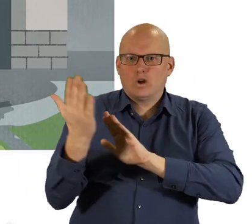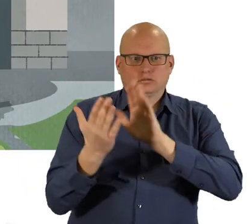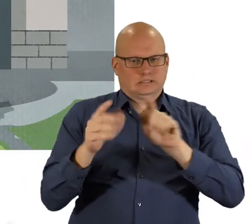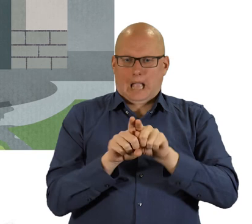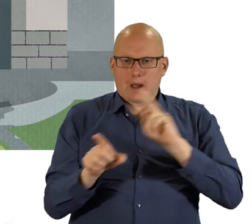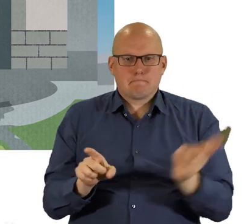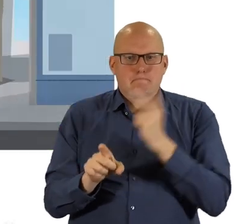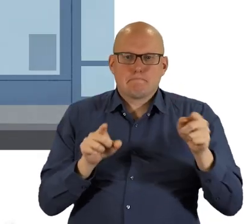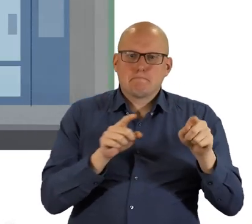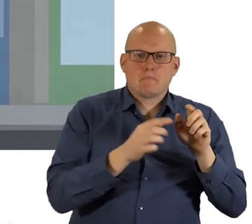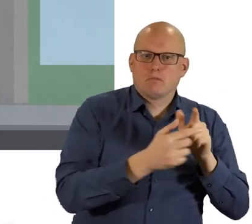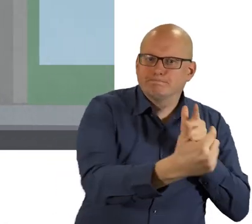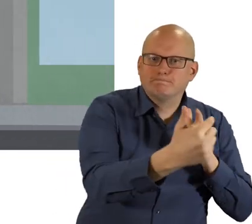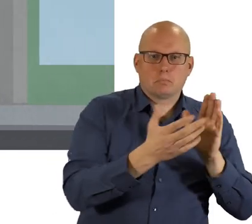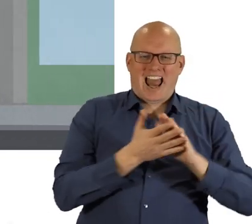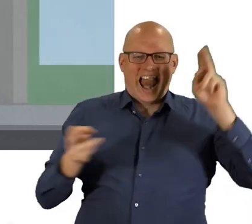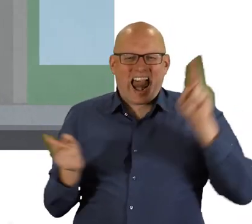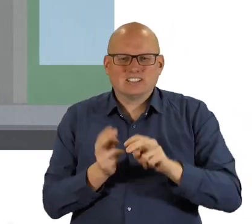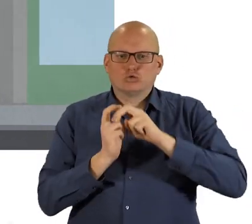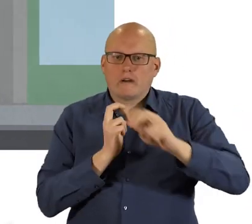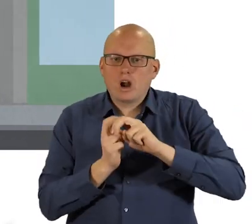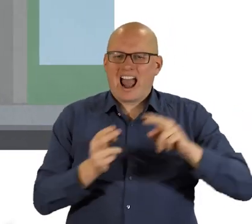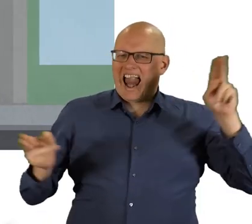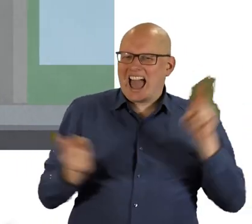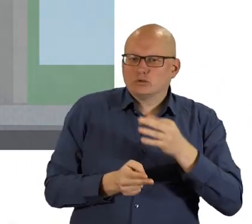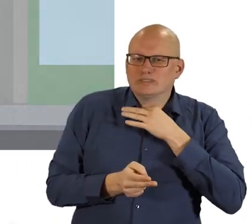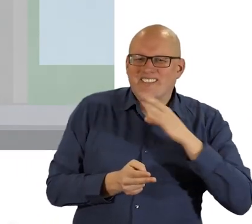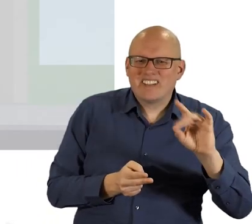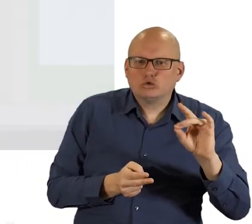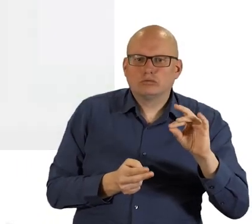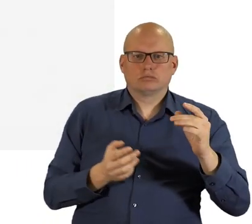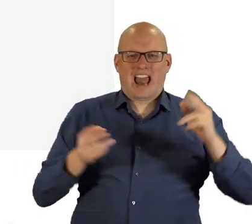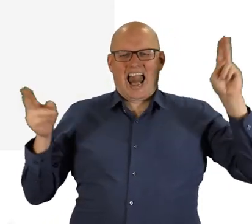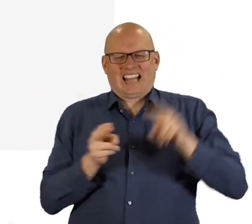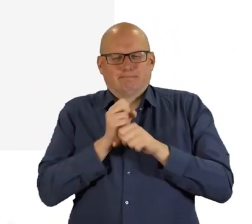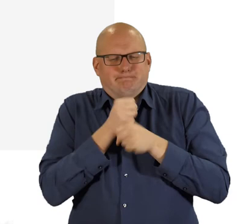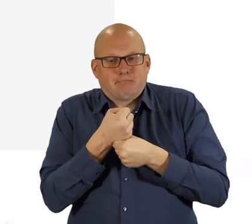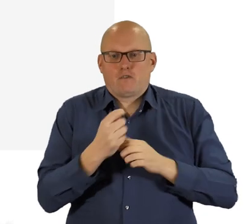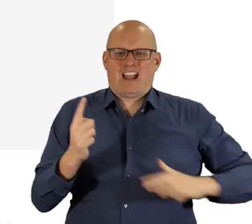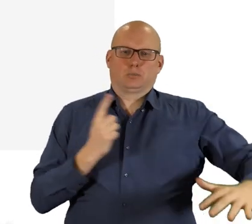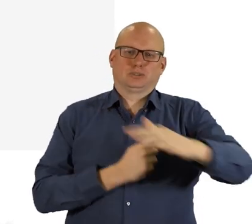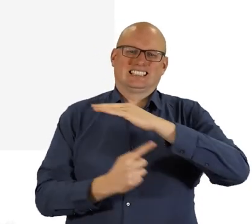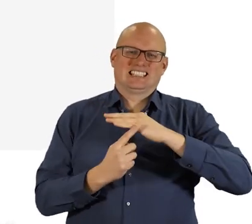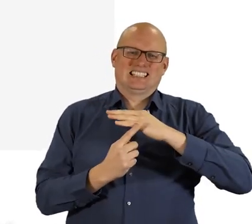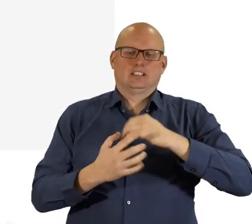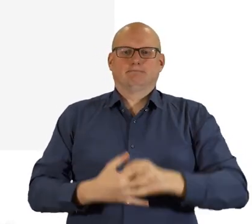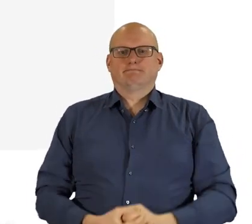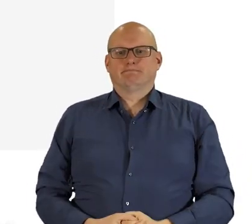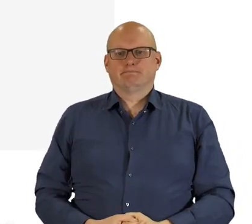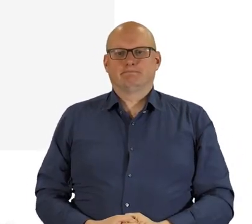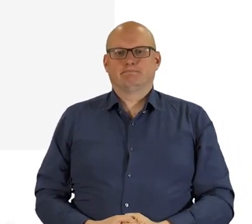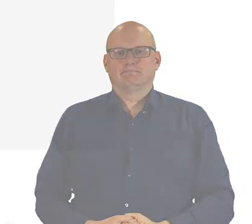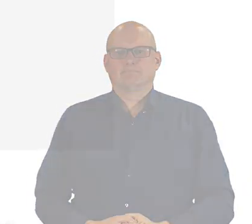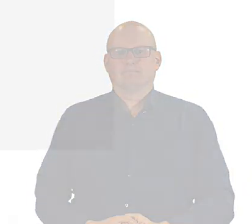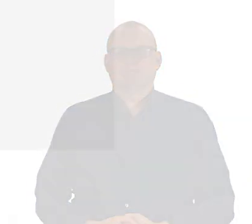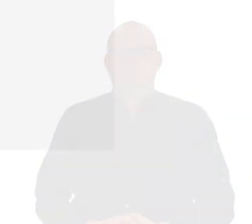appointment, reducing the need for travel, reducing any risks of infection and making it less stressful for